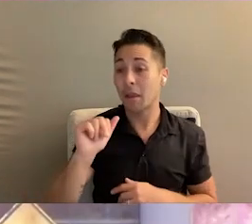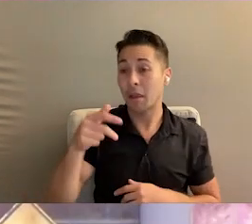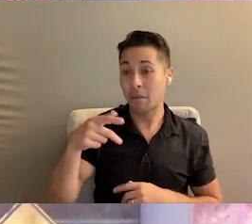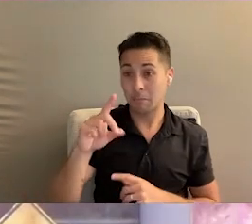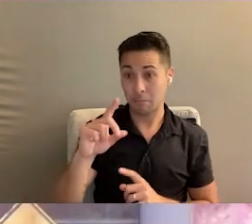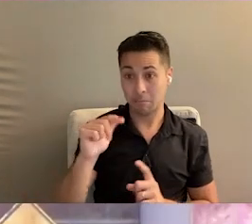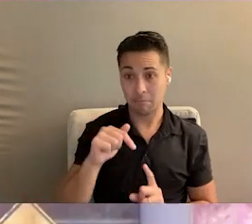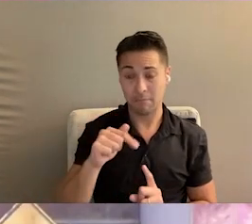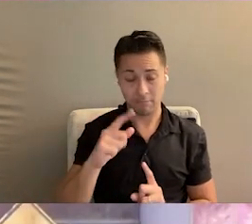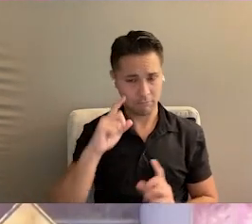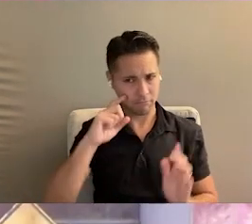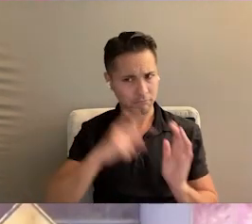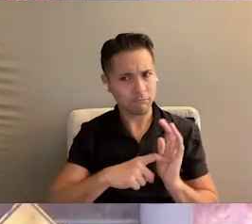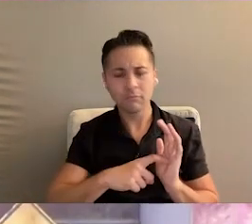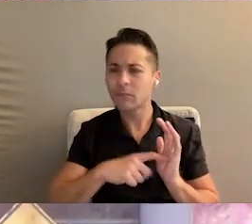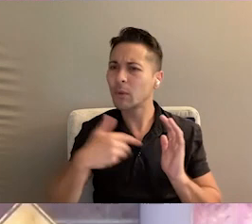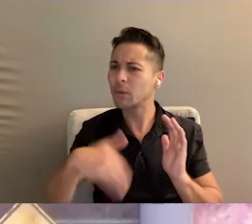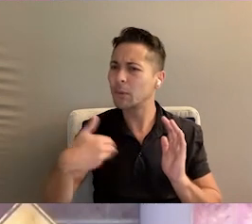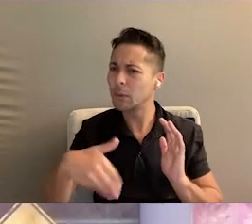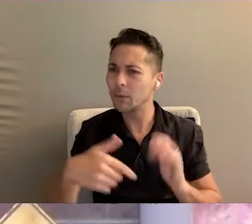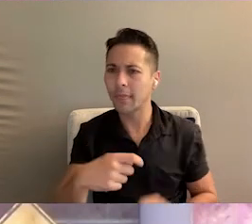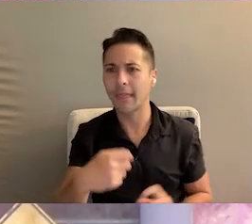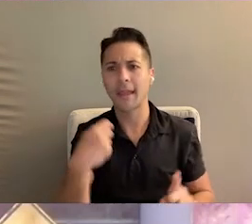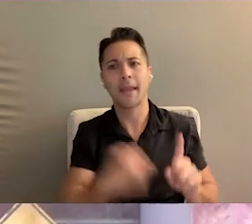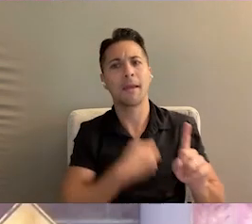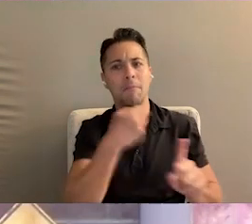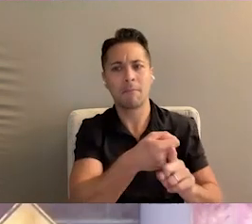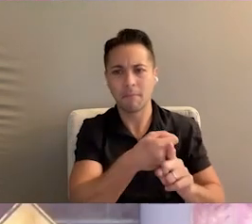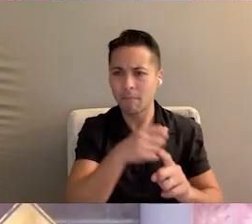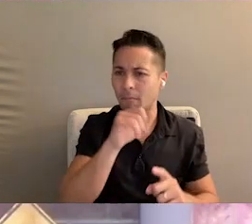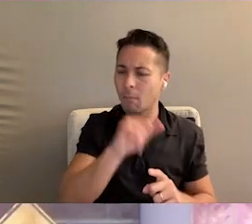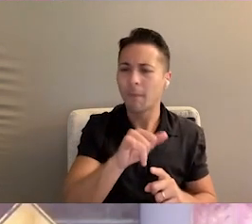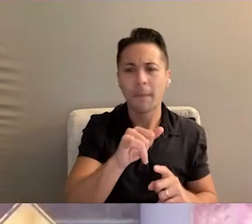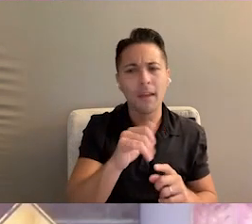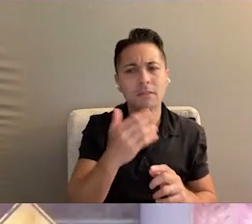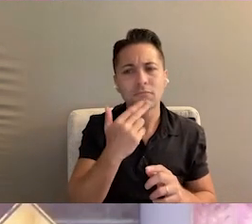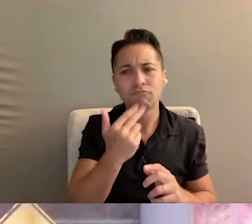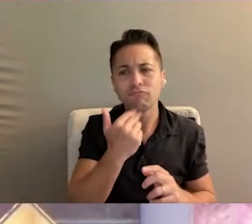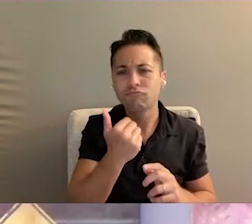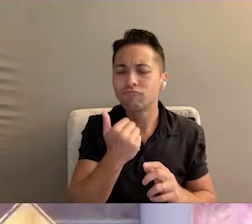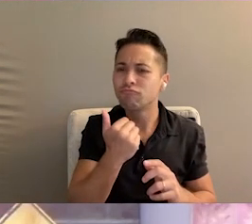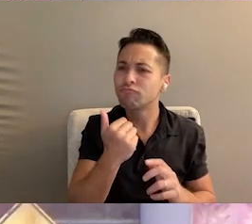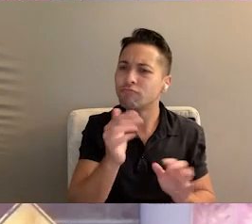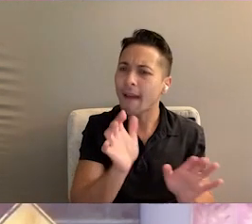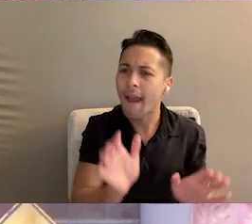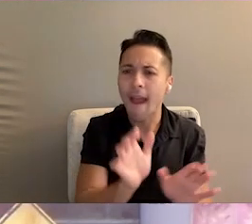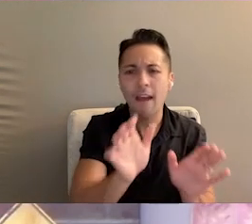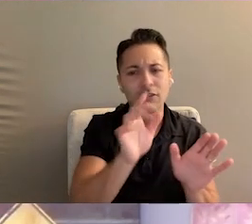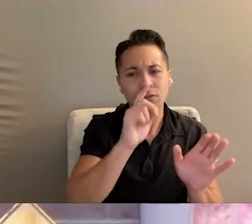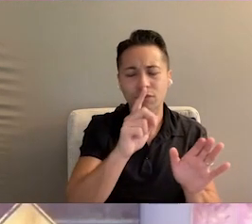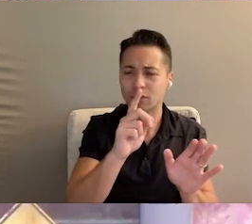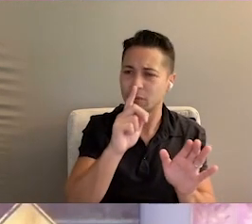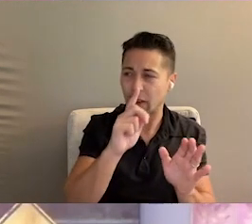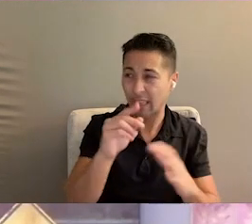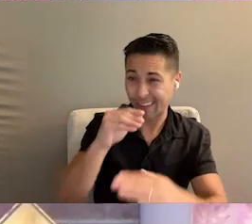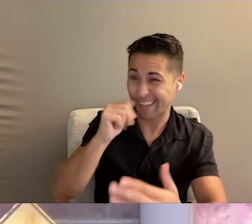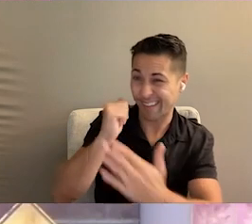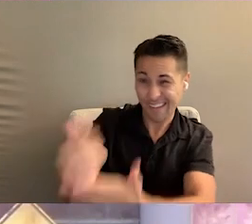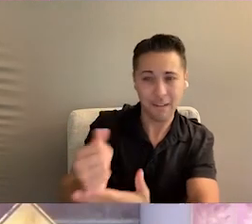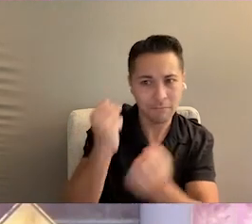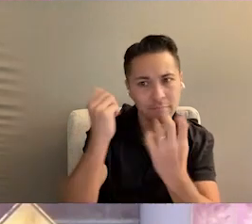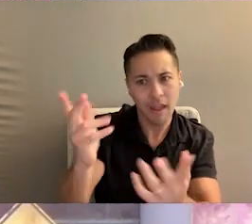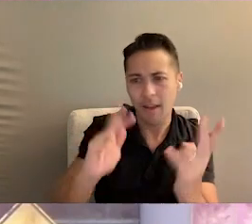APD recognizes the impact that these small gestures can have for so many.